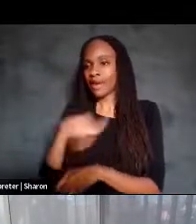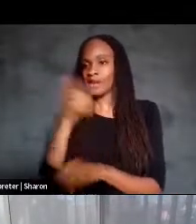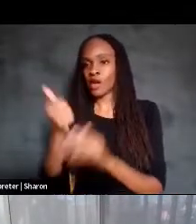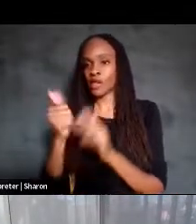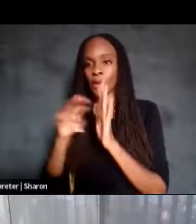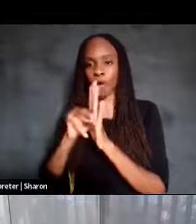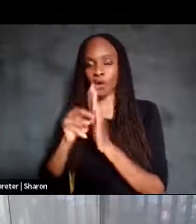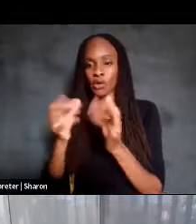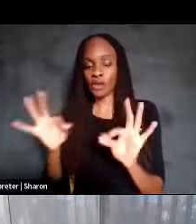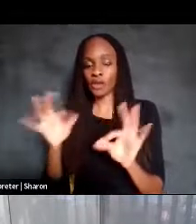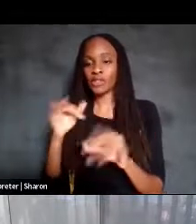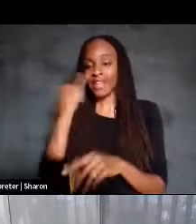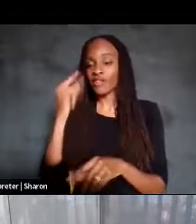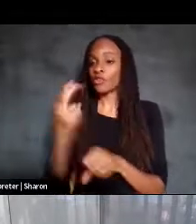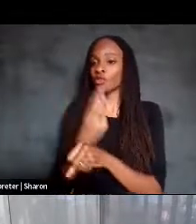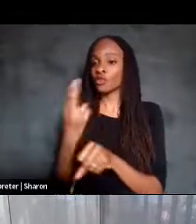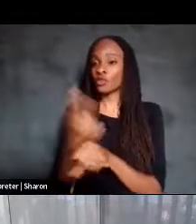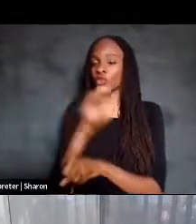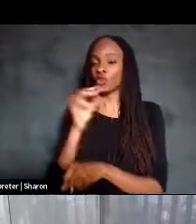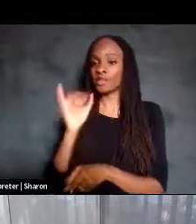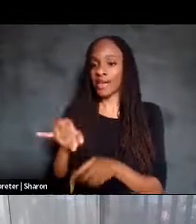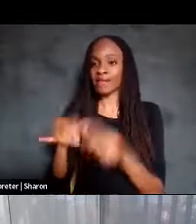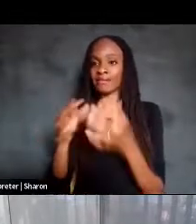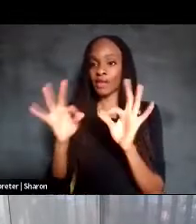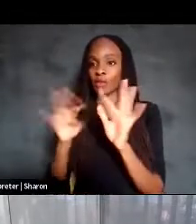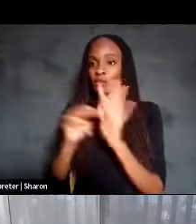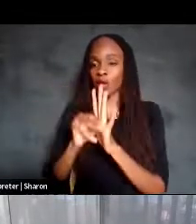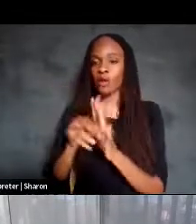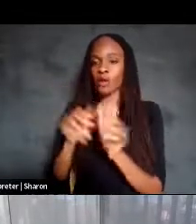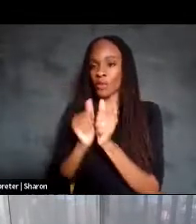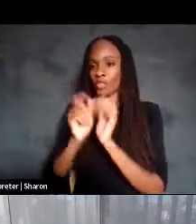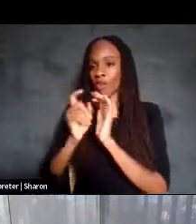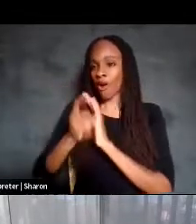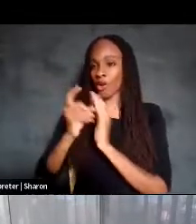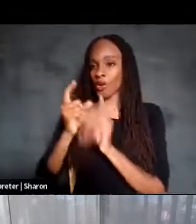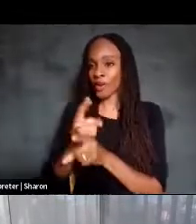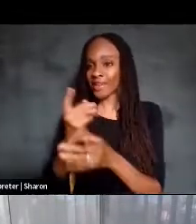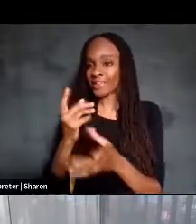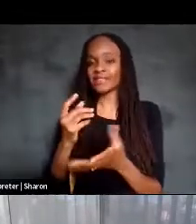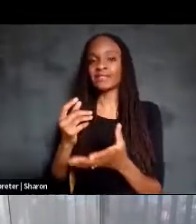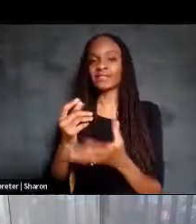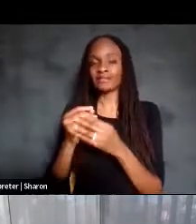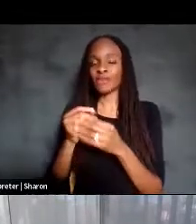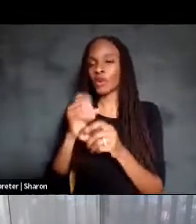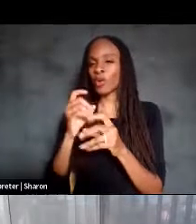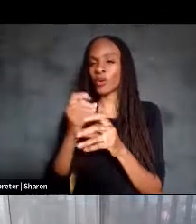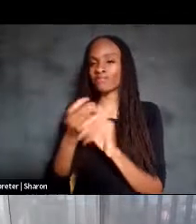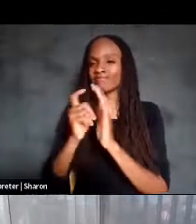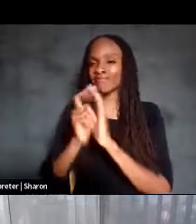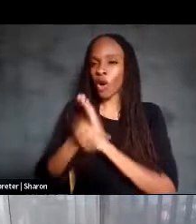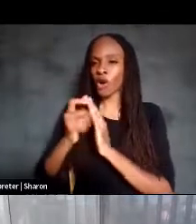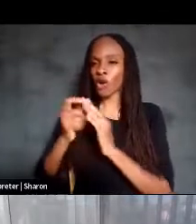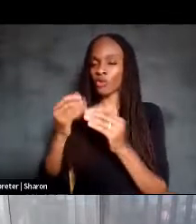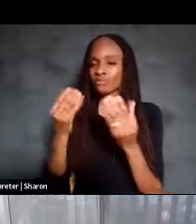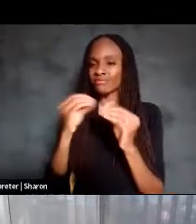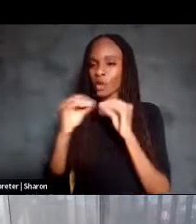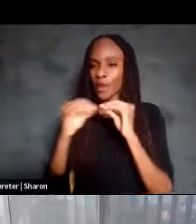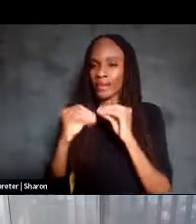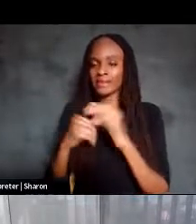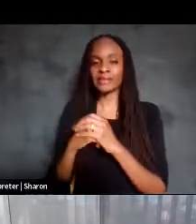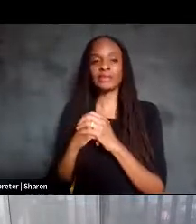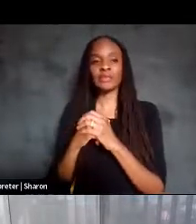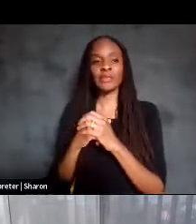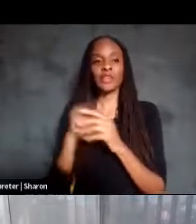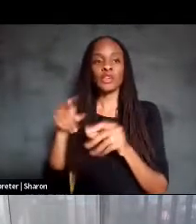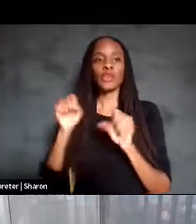this language model, this kind of autocorrect feature I described, then you get pretty, a pretty significant improvement in the results.